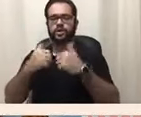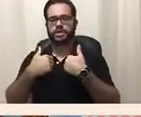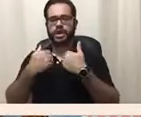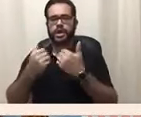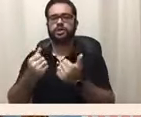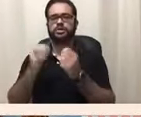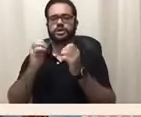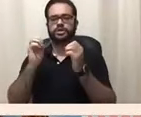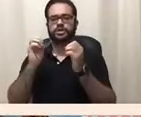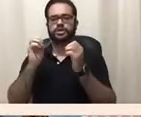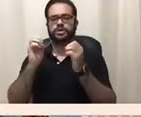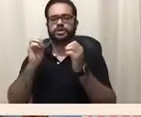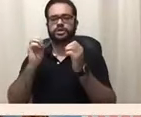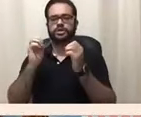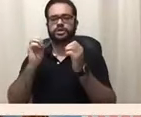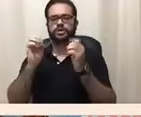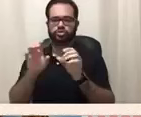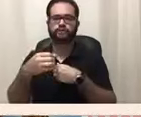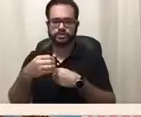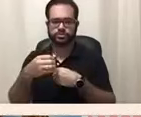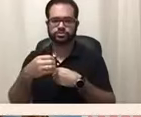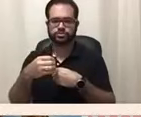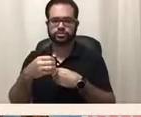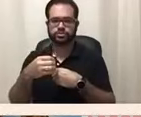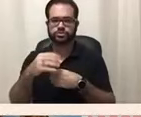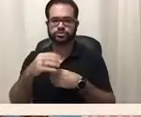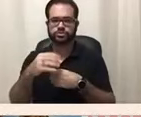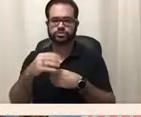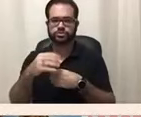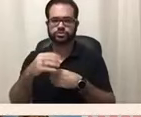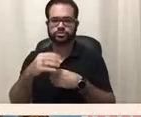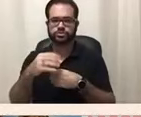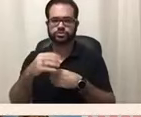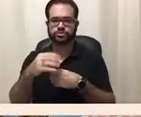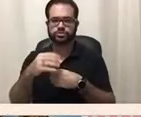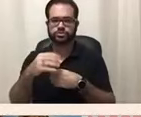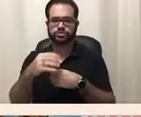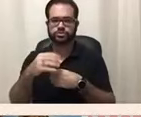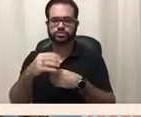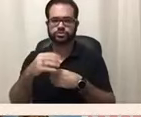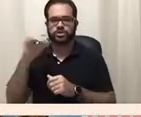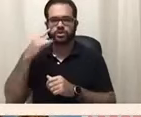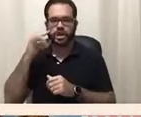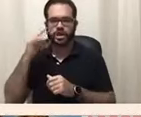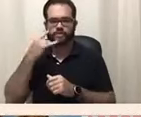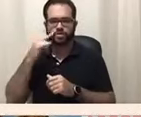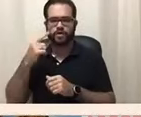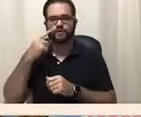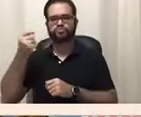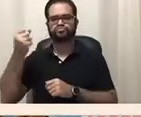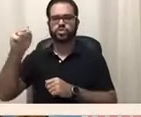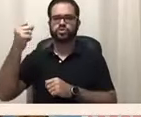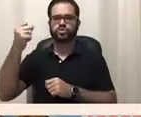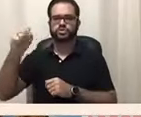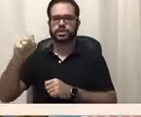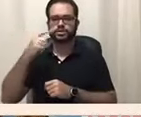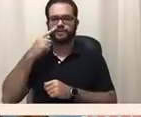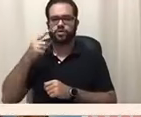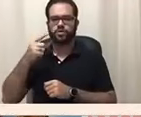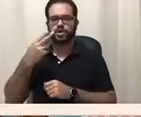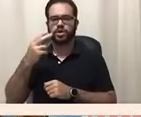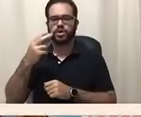in san francisco california in protest of hugh's secretary his refusal to complete